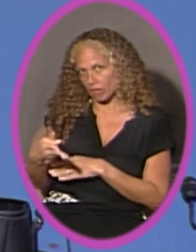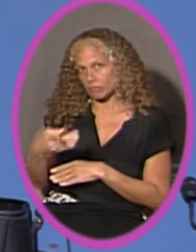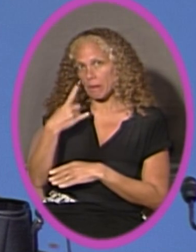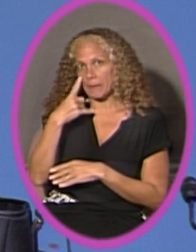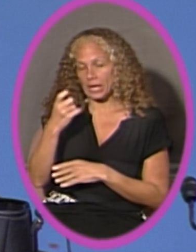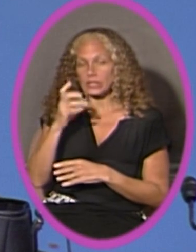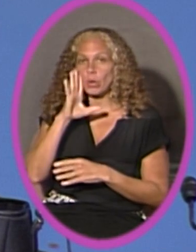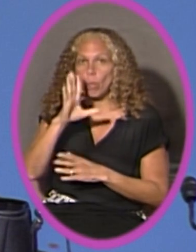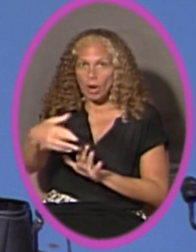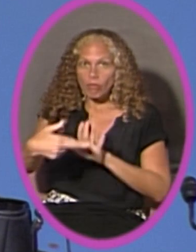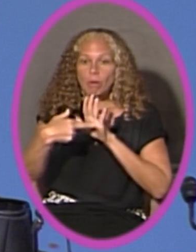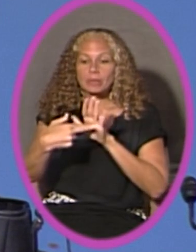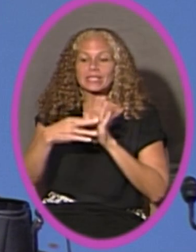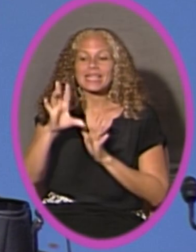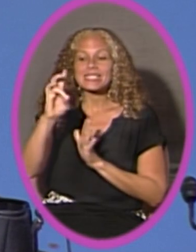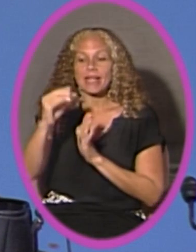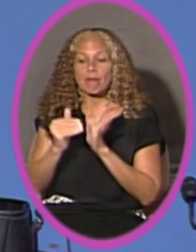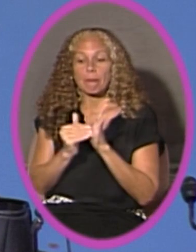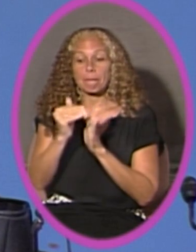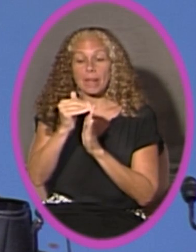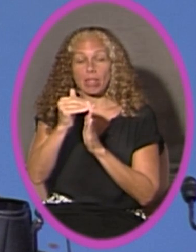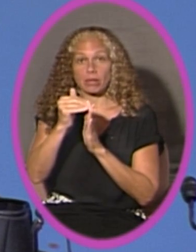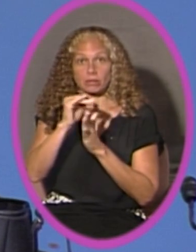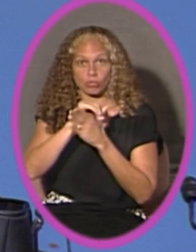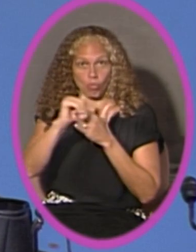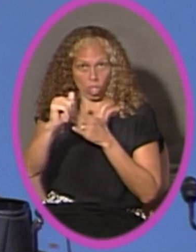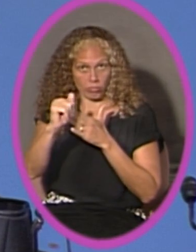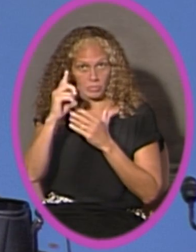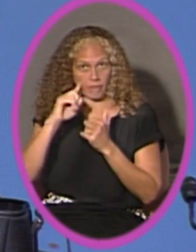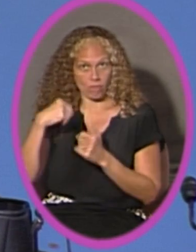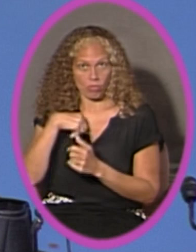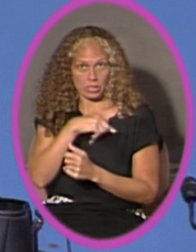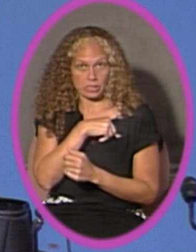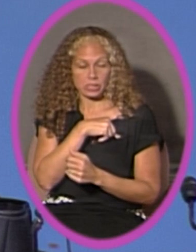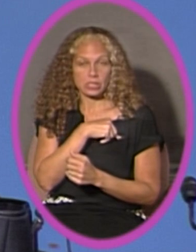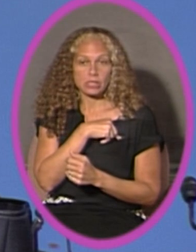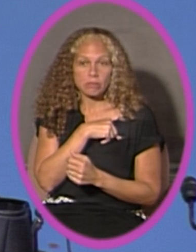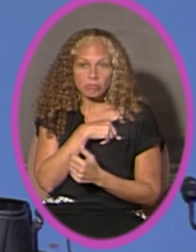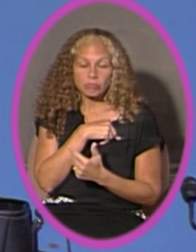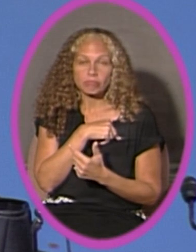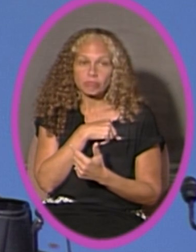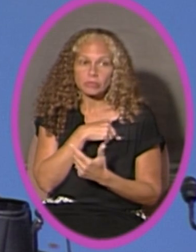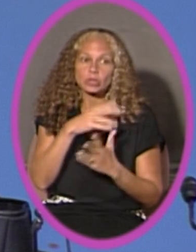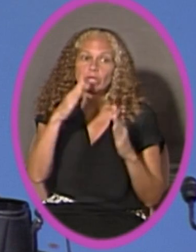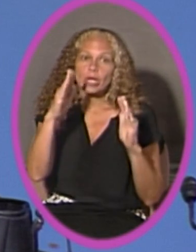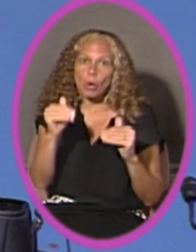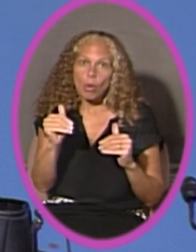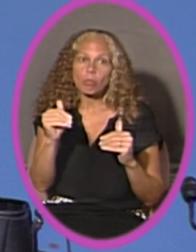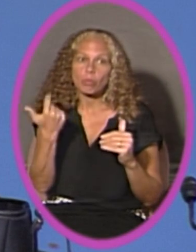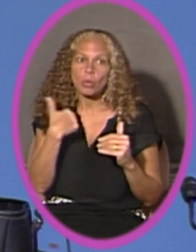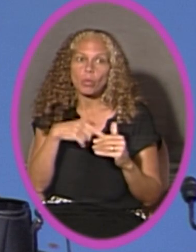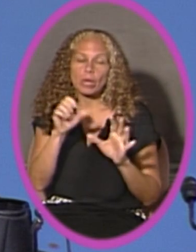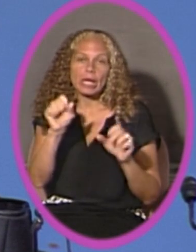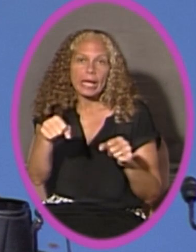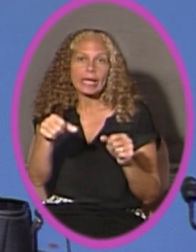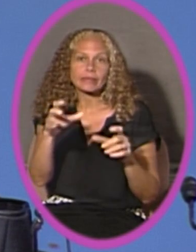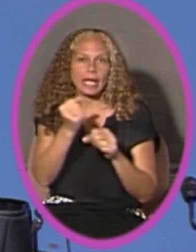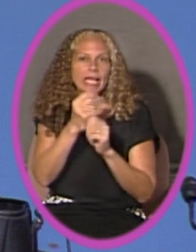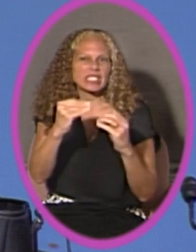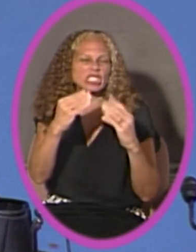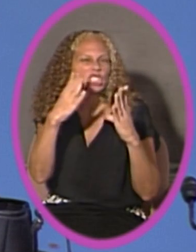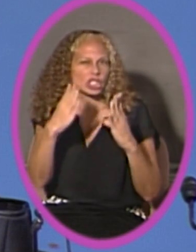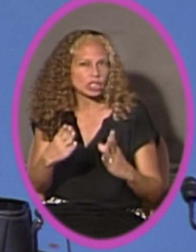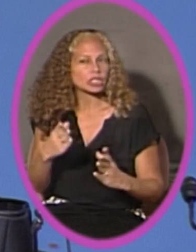it's going to represent $7 million for us. So I hope that we can get our teachers